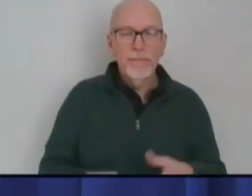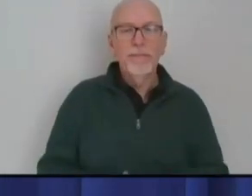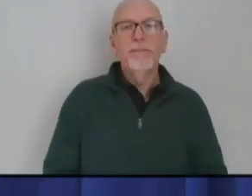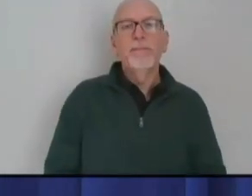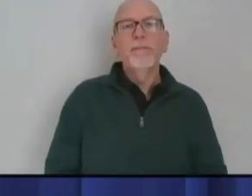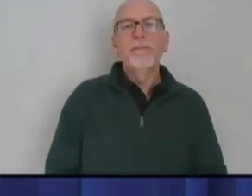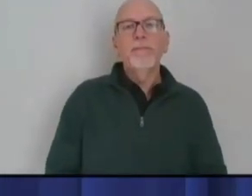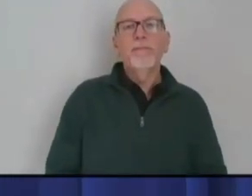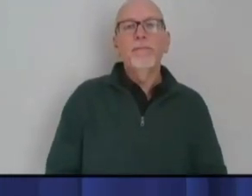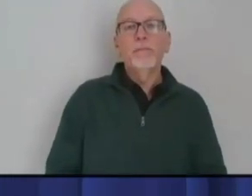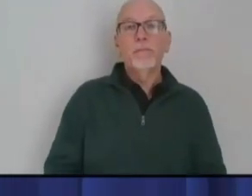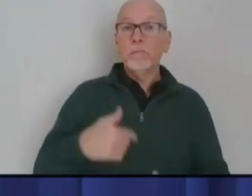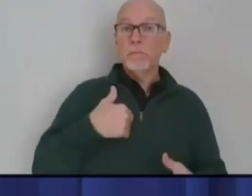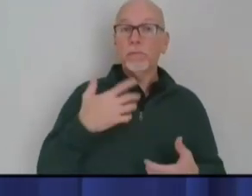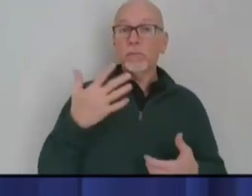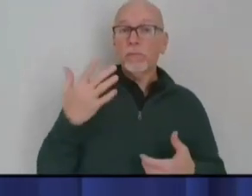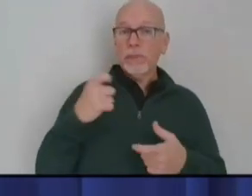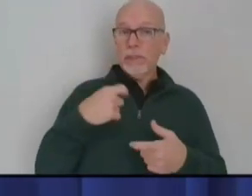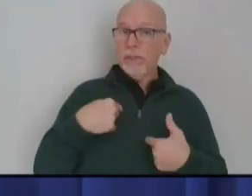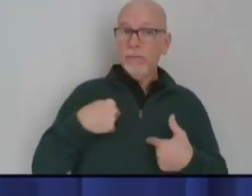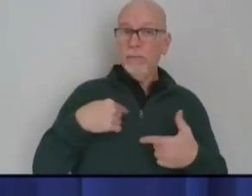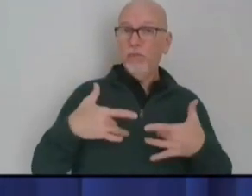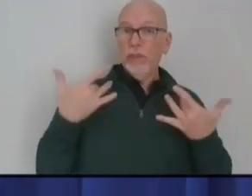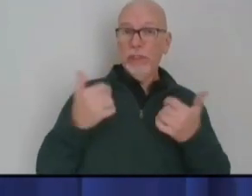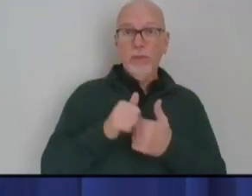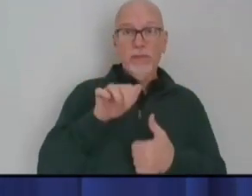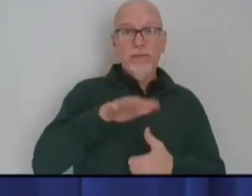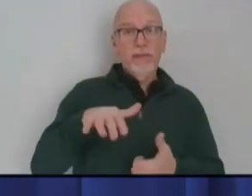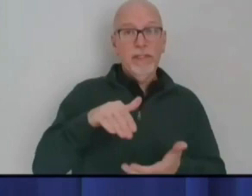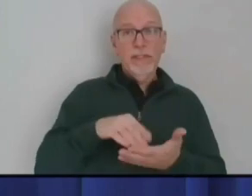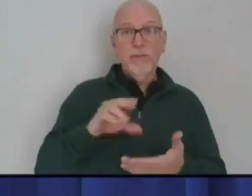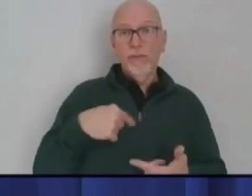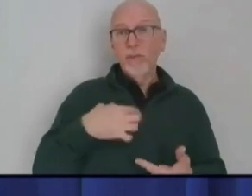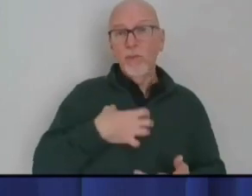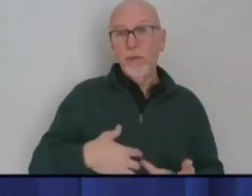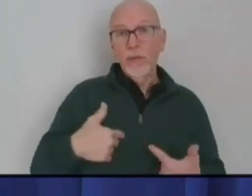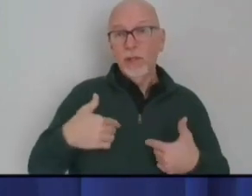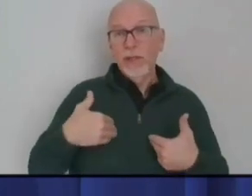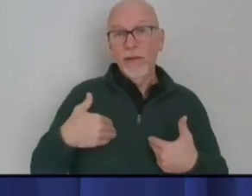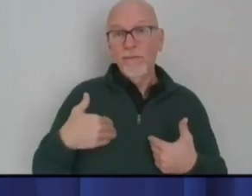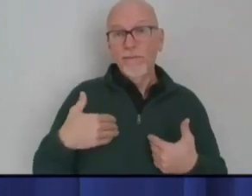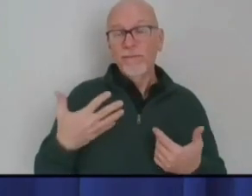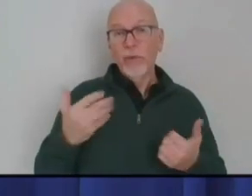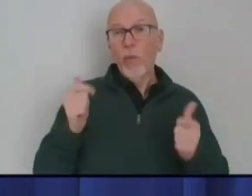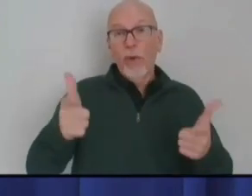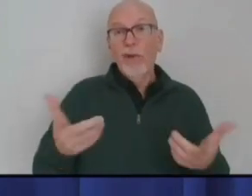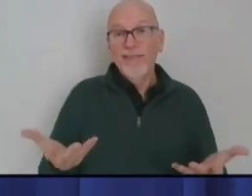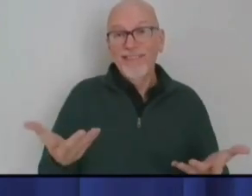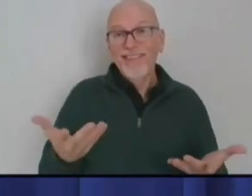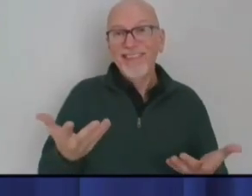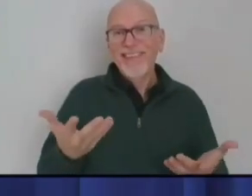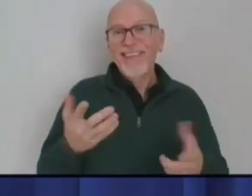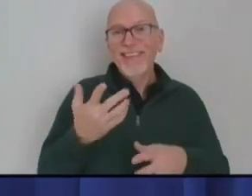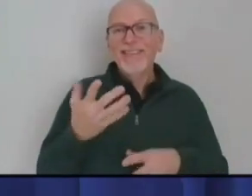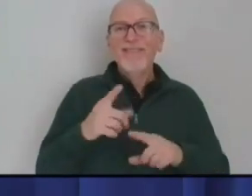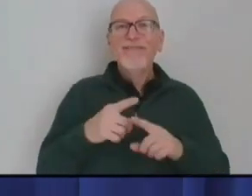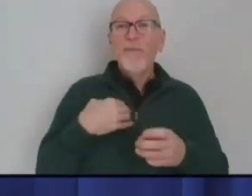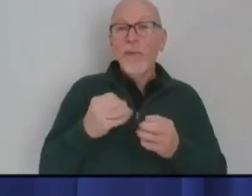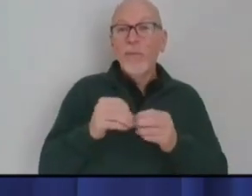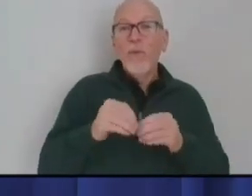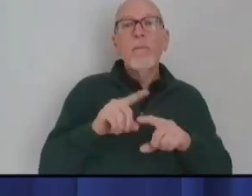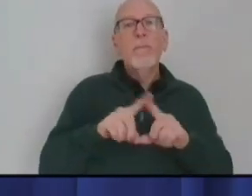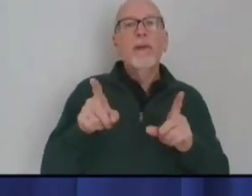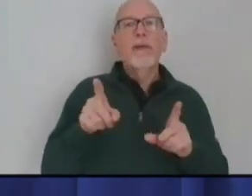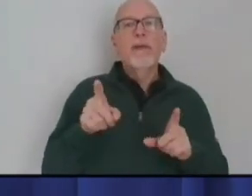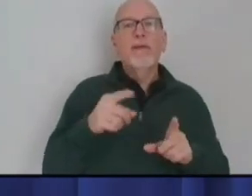Am I, did you say happy? No, I'd like to have a lot more. But I understand we're dealing with